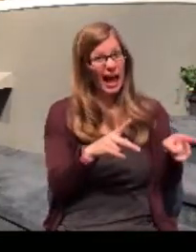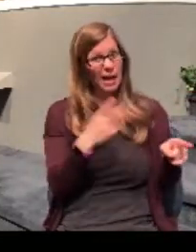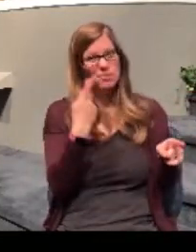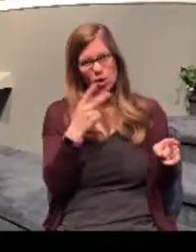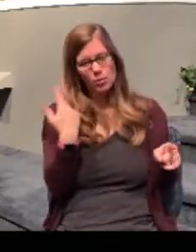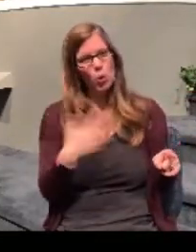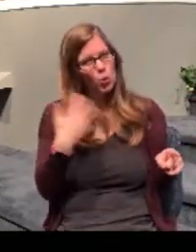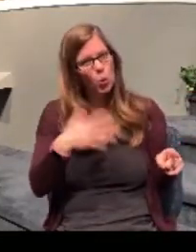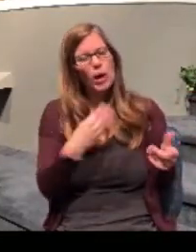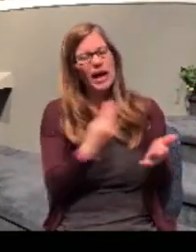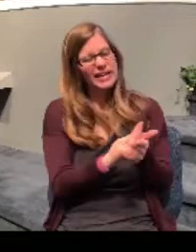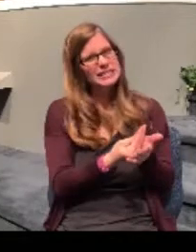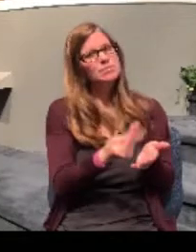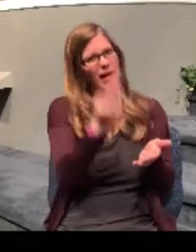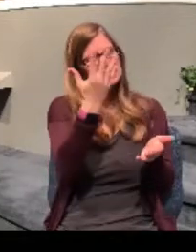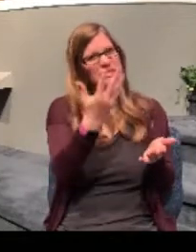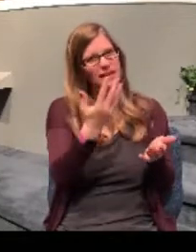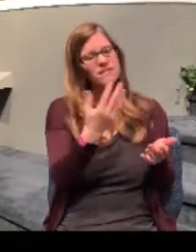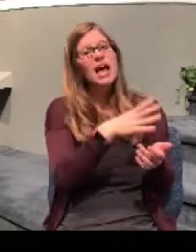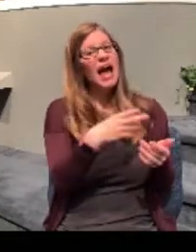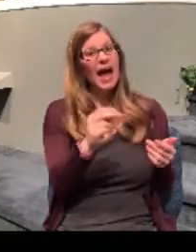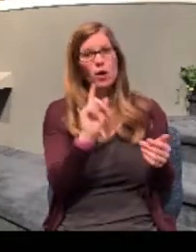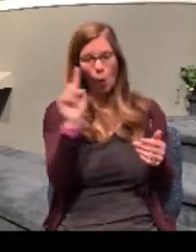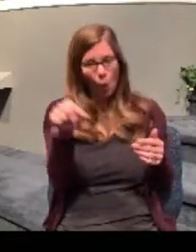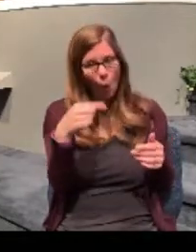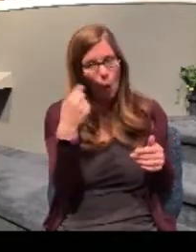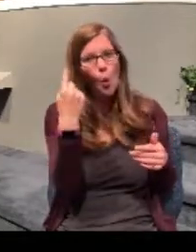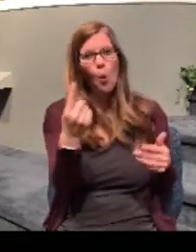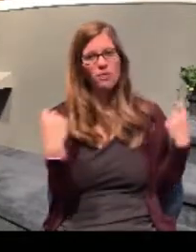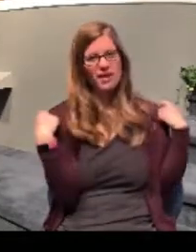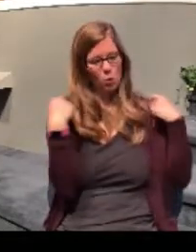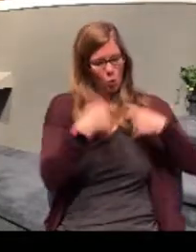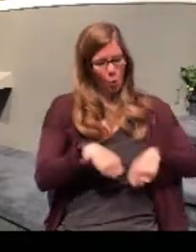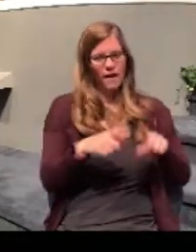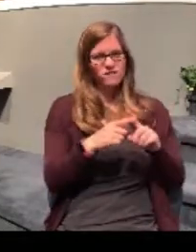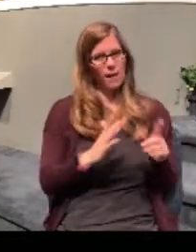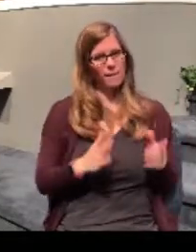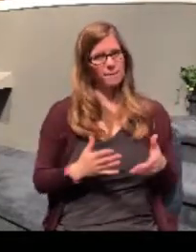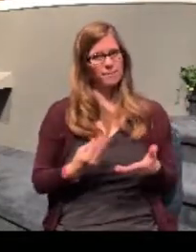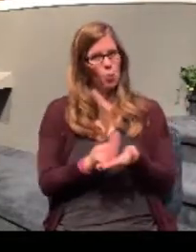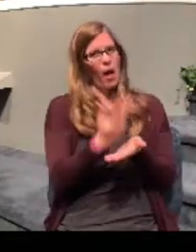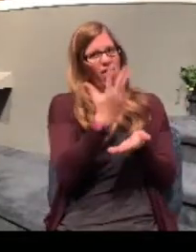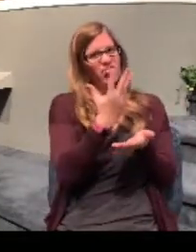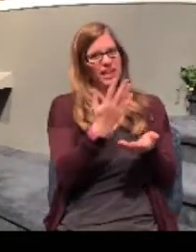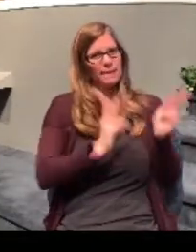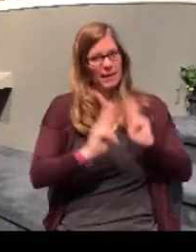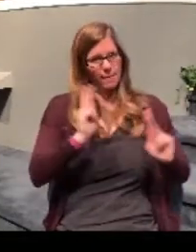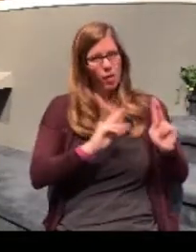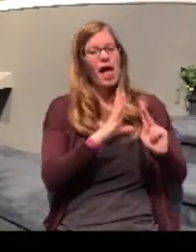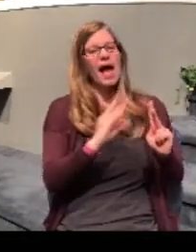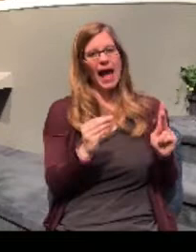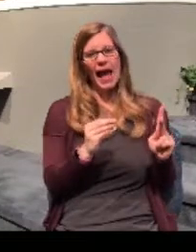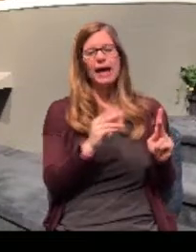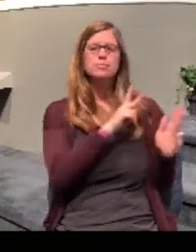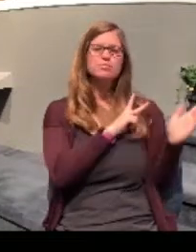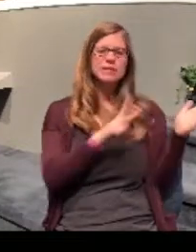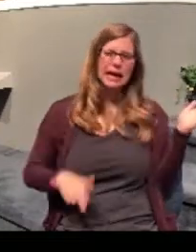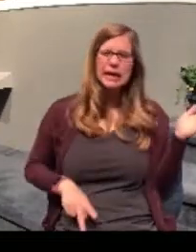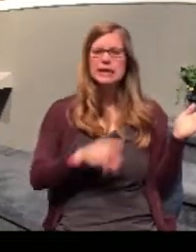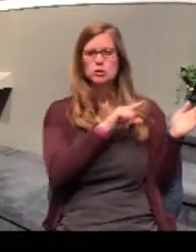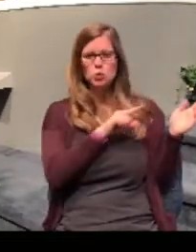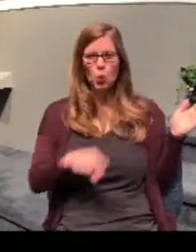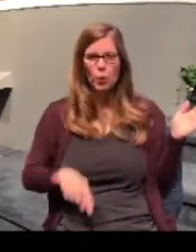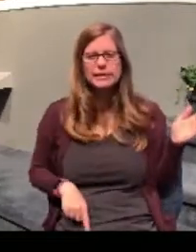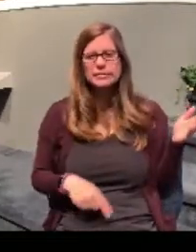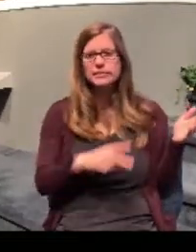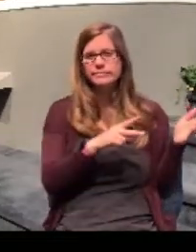clothes and they were pretty much worn only by the wealthy and by royalty. And so Lydia must have been a